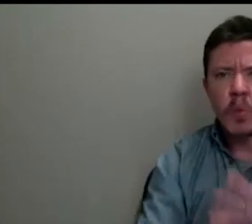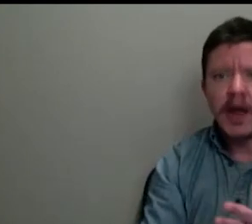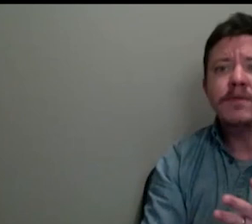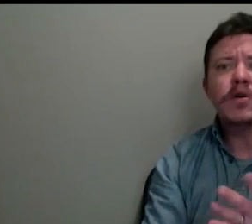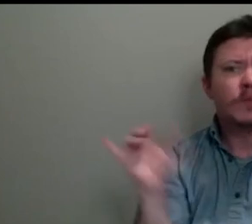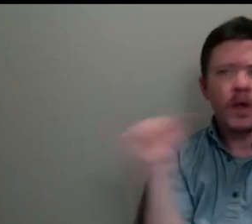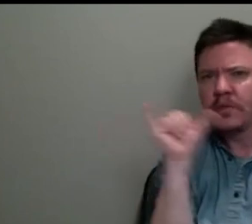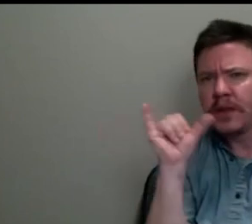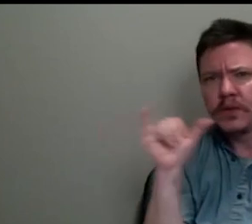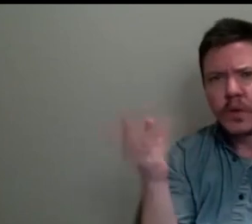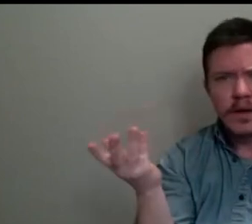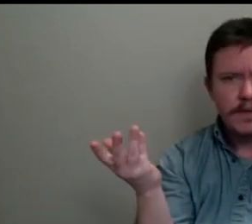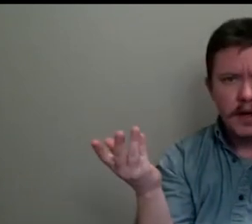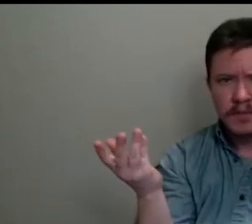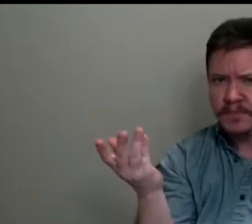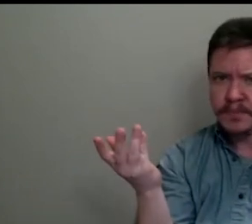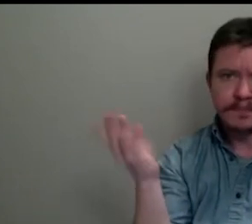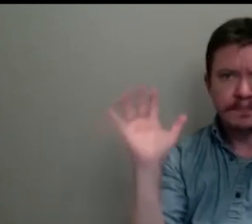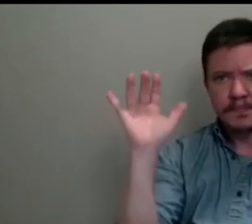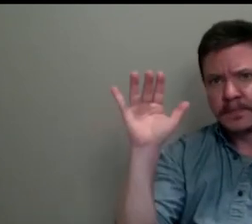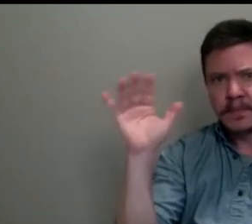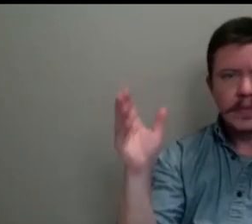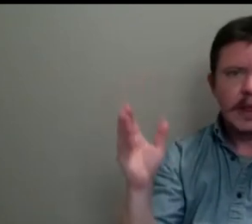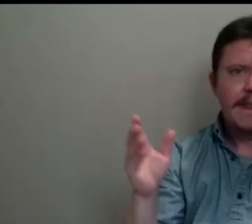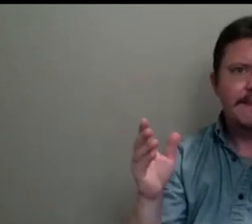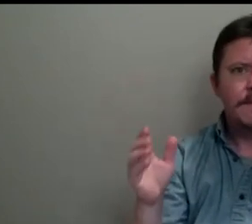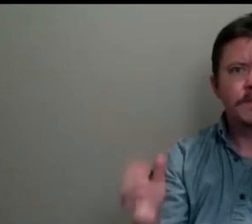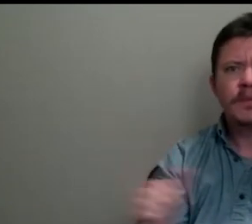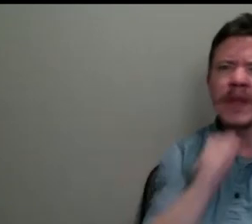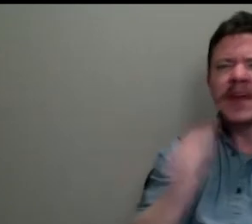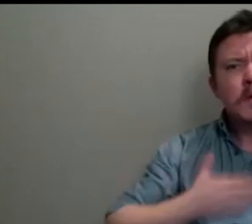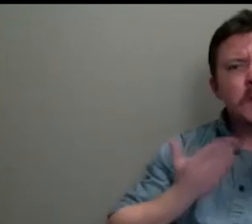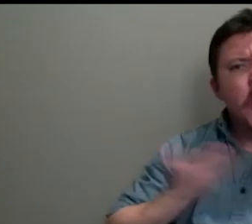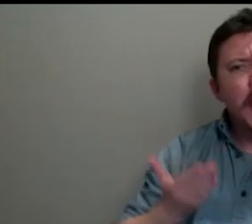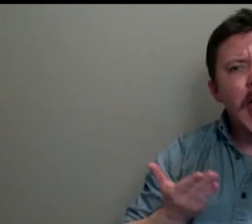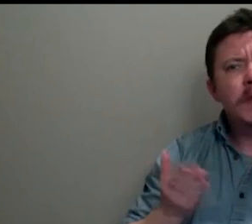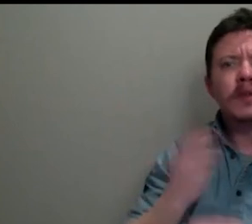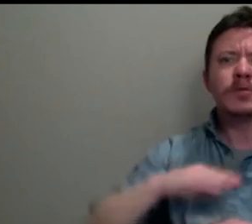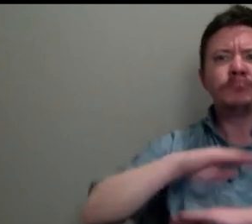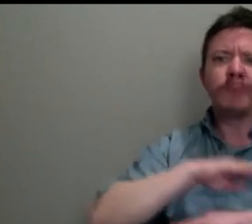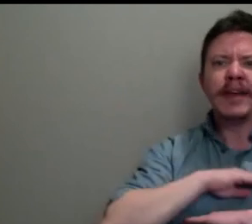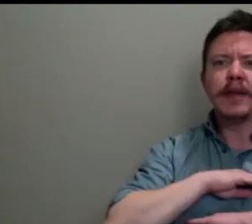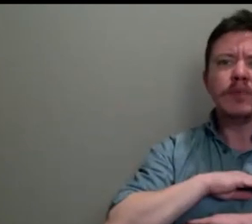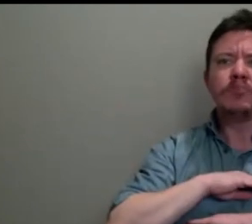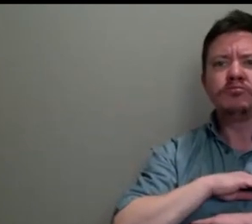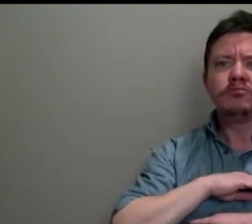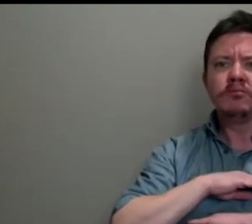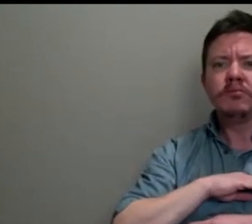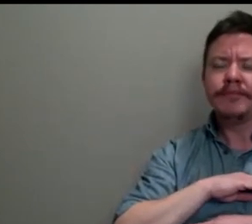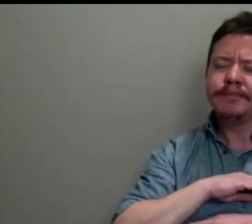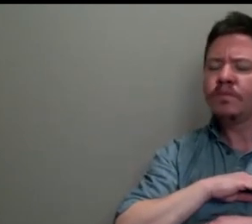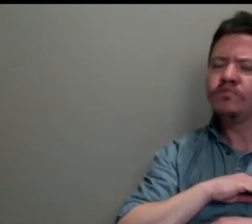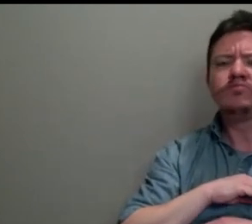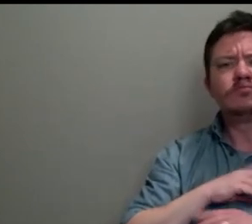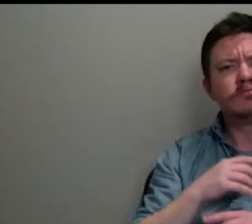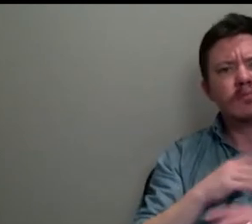this sort of, you know, sort of not happiness, but sort of contentment and, you know,